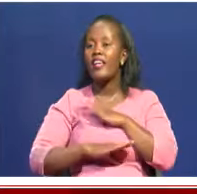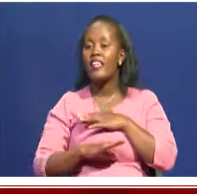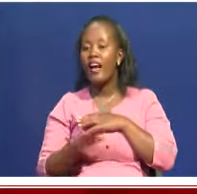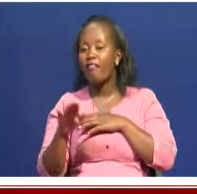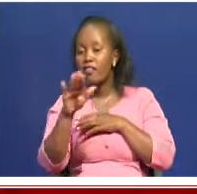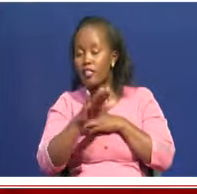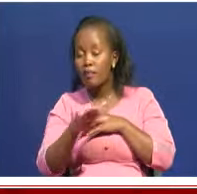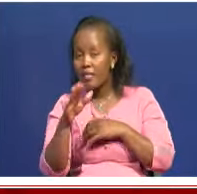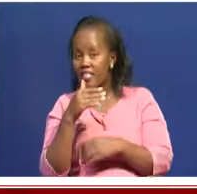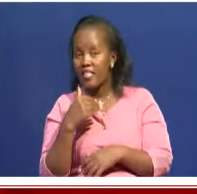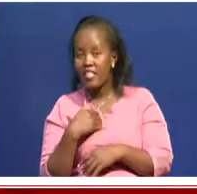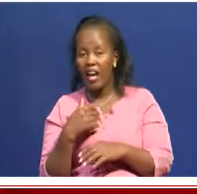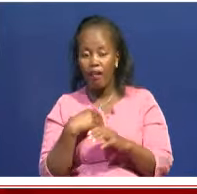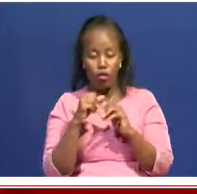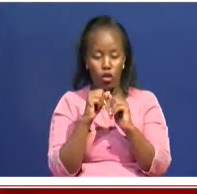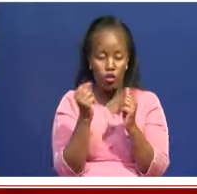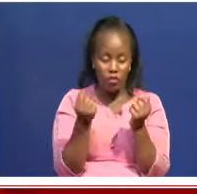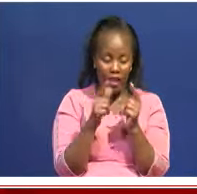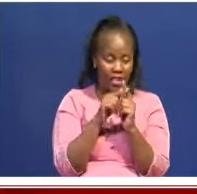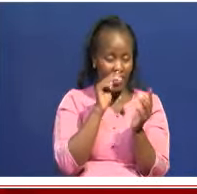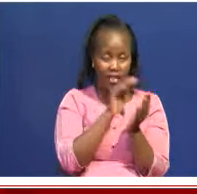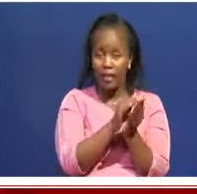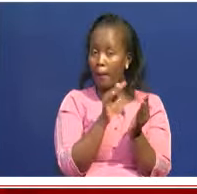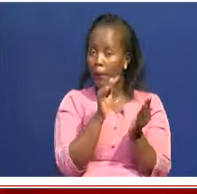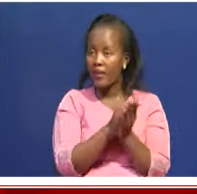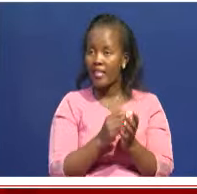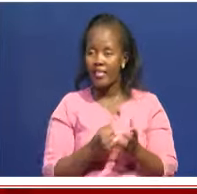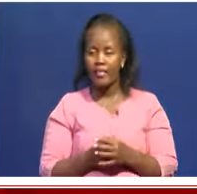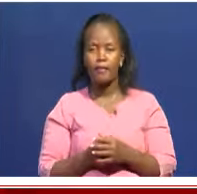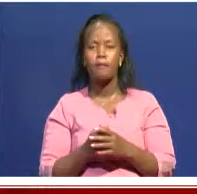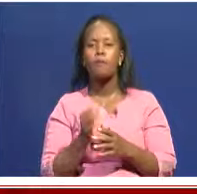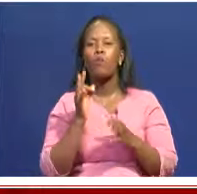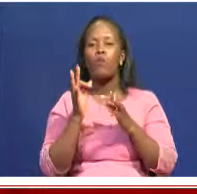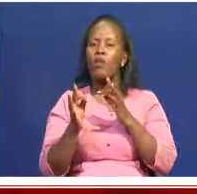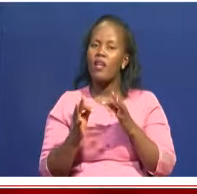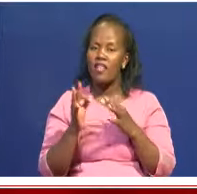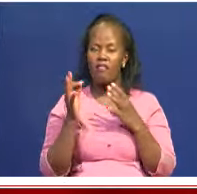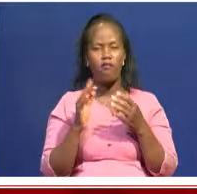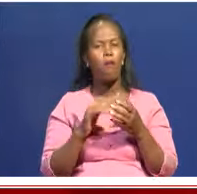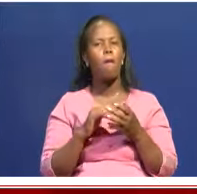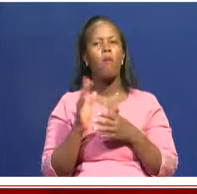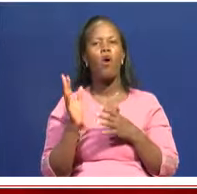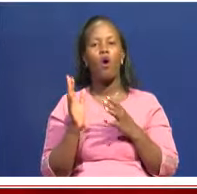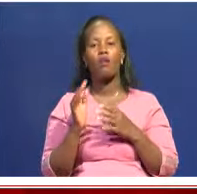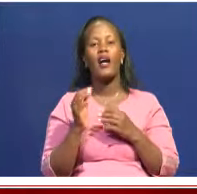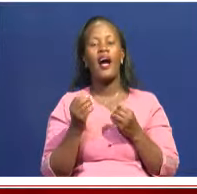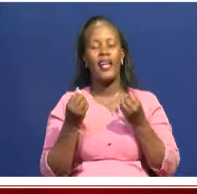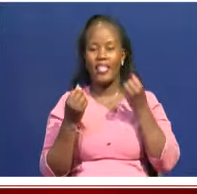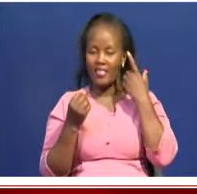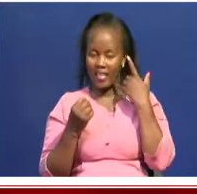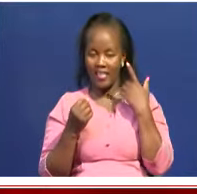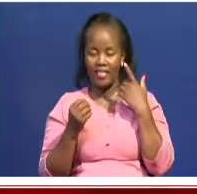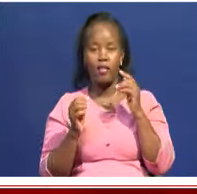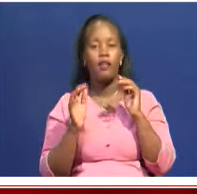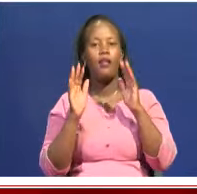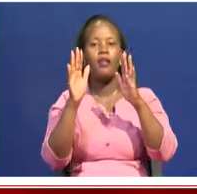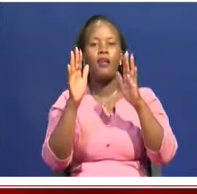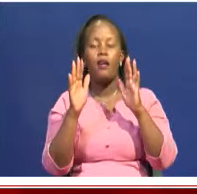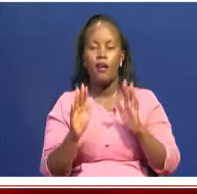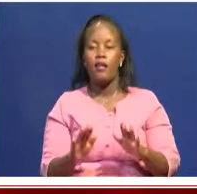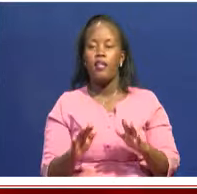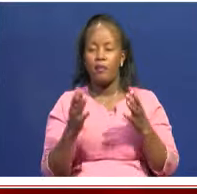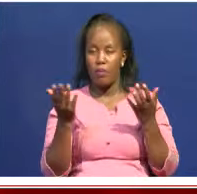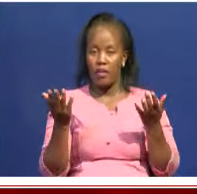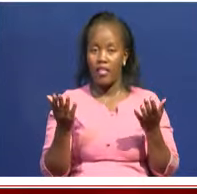to safeguard these artifacts? Do our curators now understand the importance and the, you know,